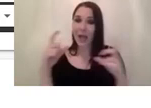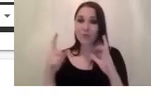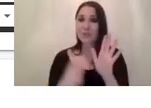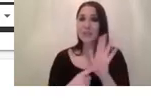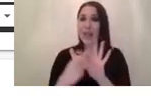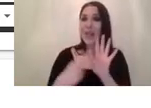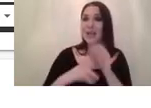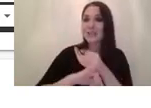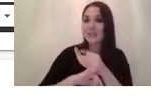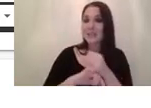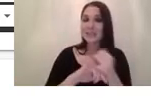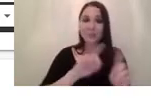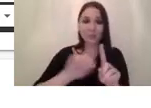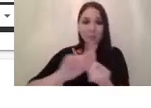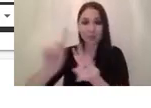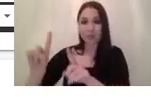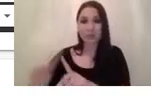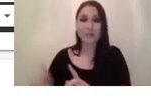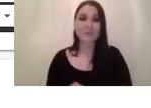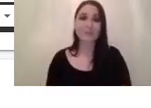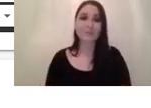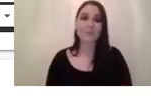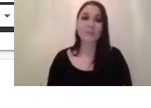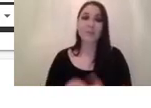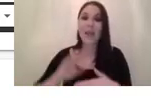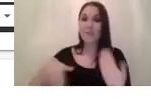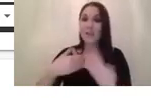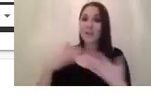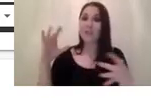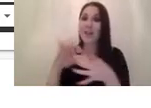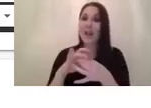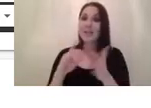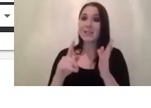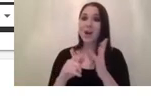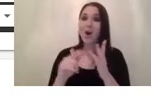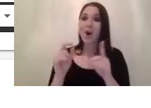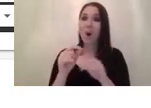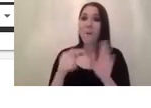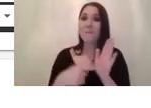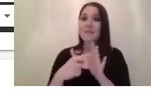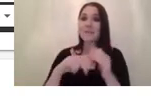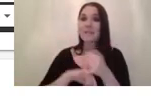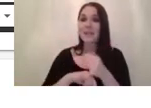and uh for everything related to talk to optics i think edmund optics is one of the leaders in the market as well so